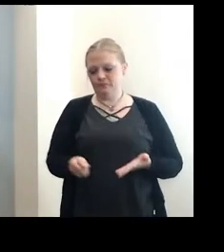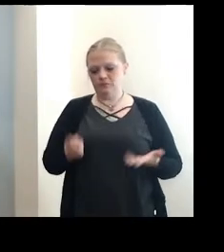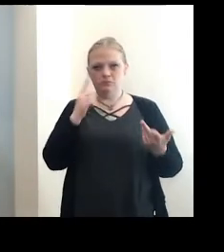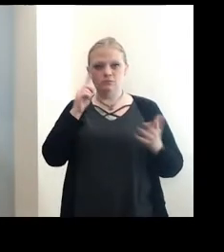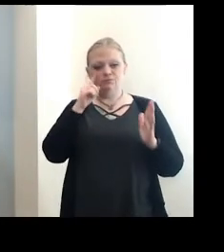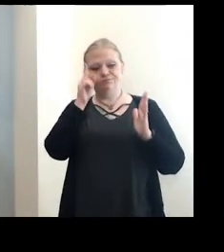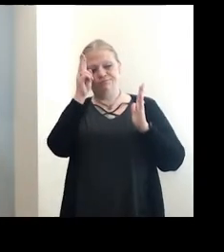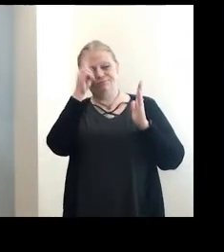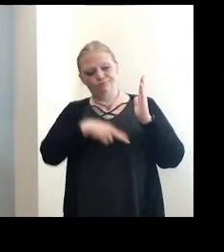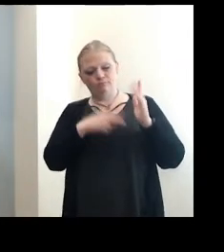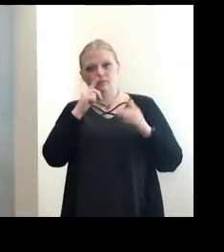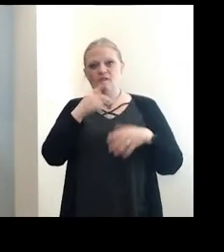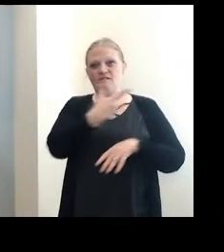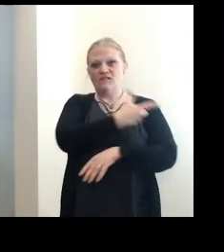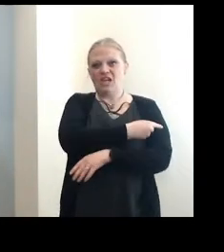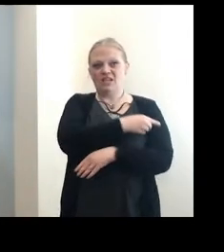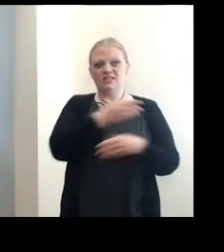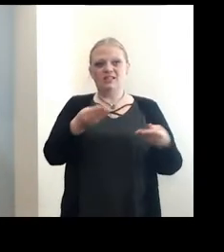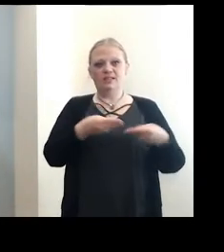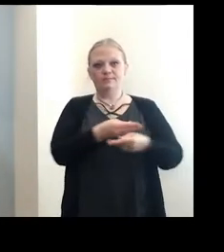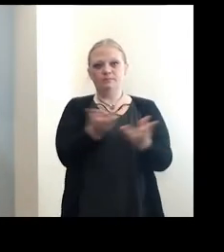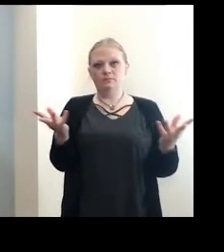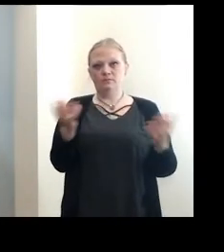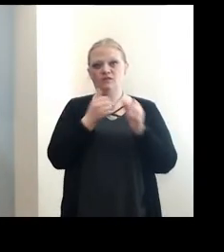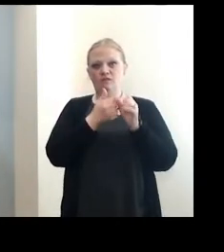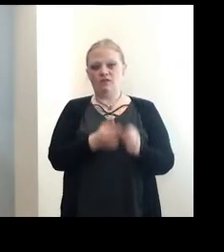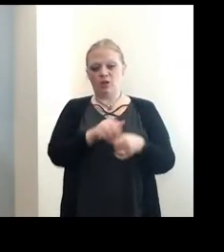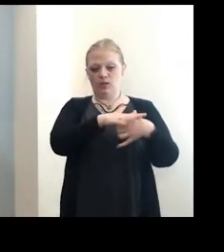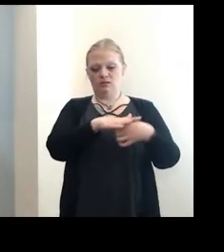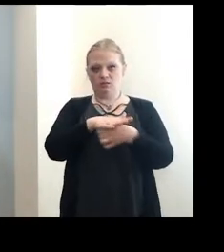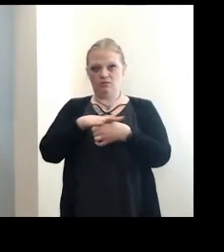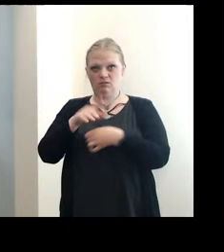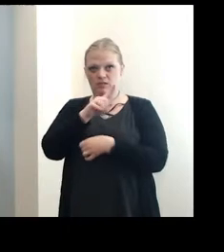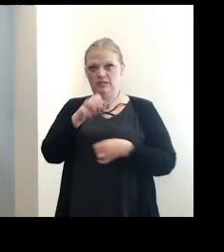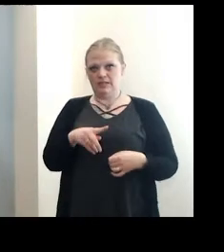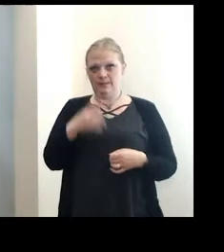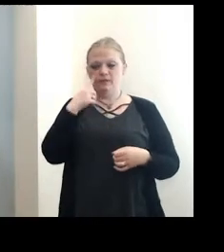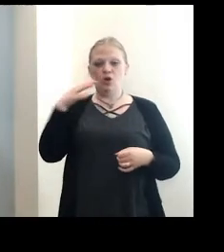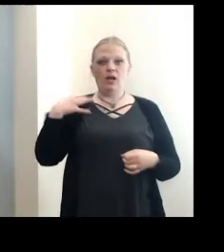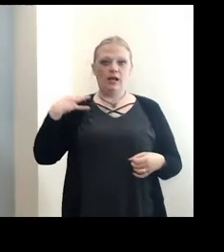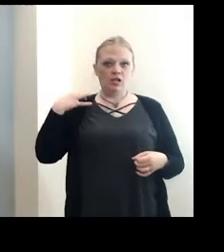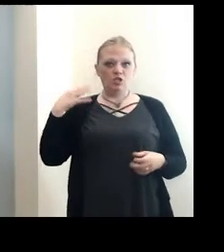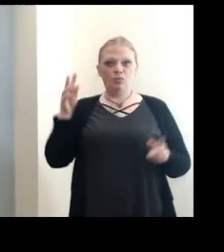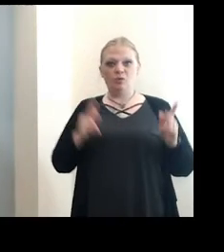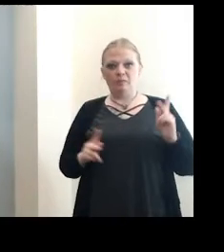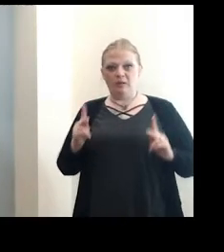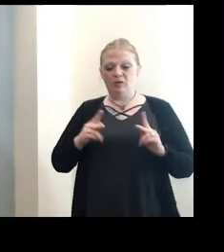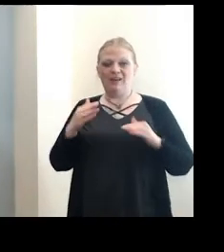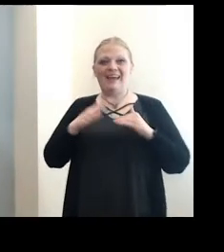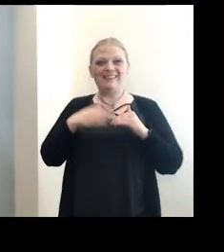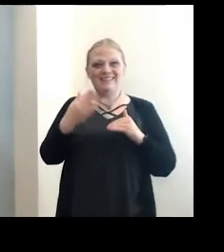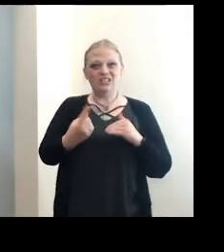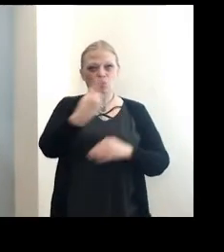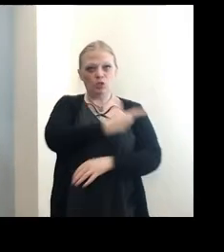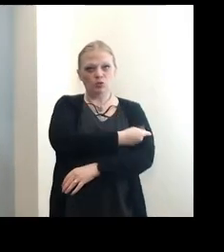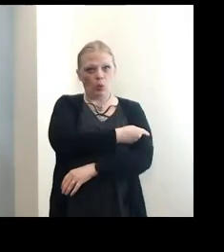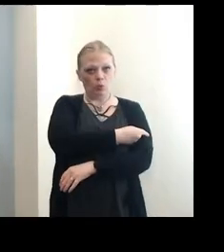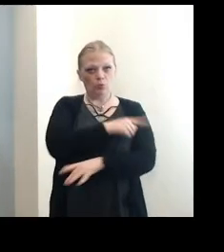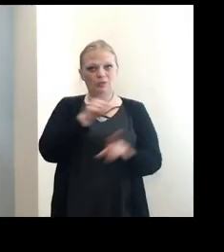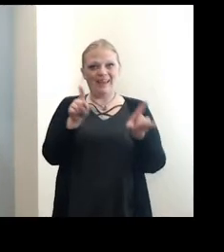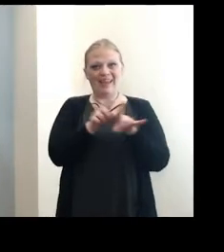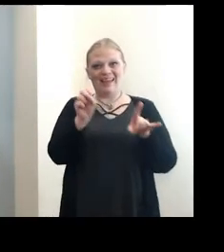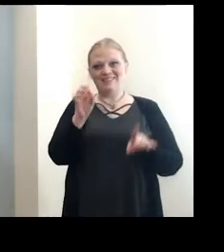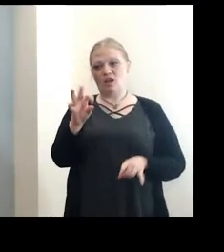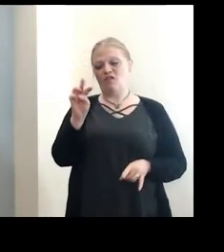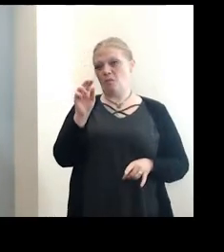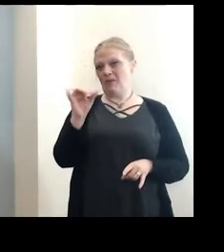vaccine distribution by zip code among the proportion of eligible people who have had at least one dose as of May